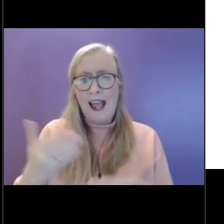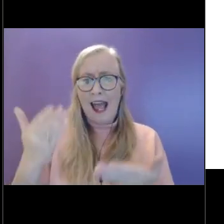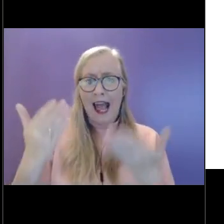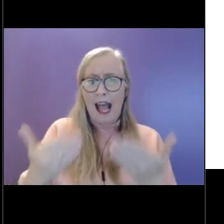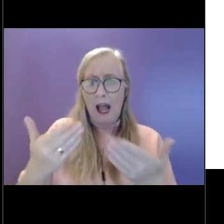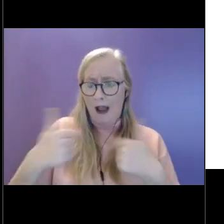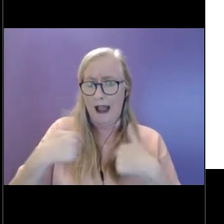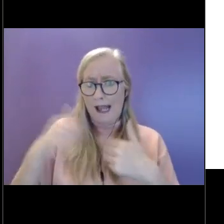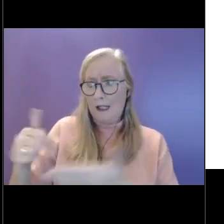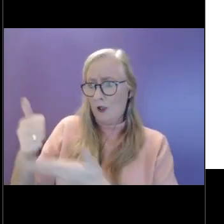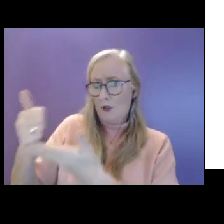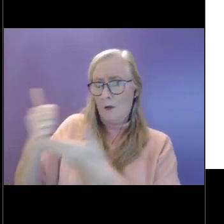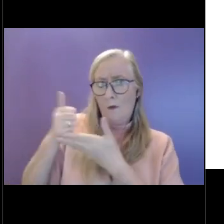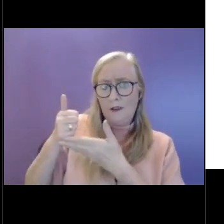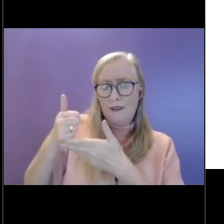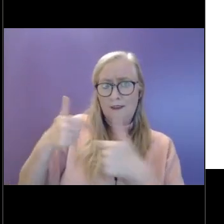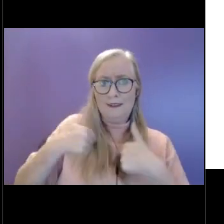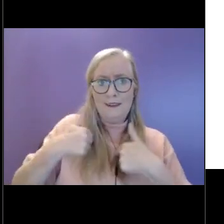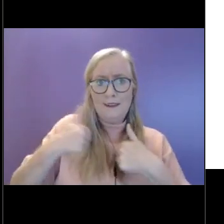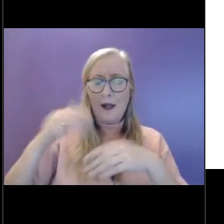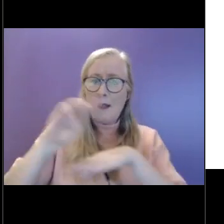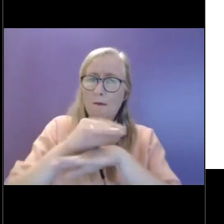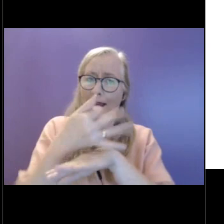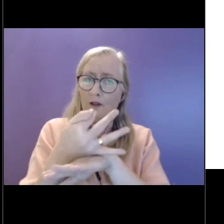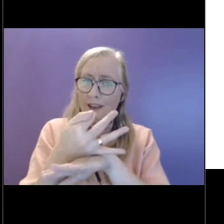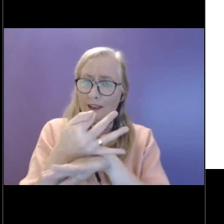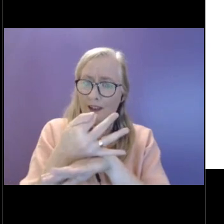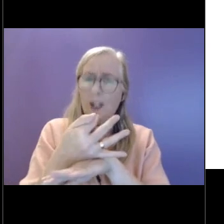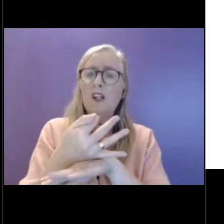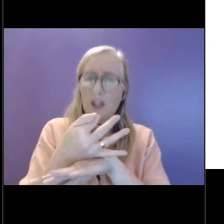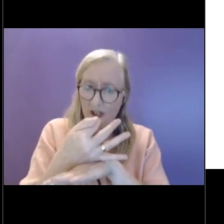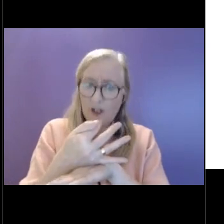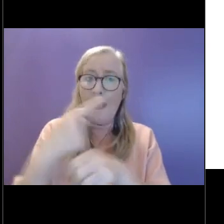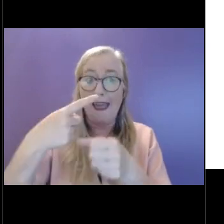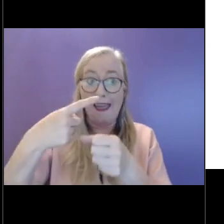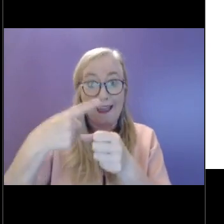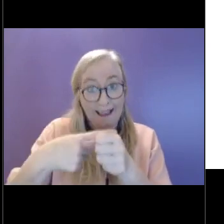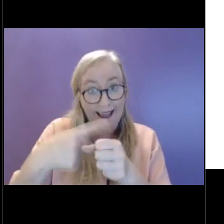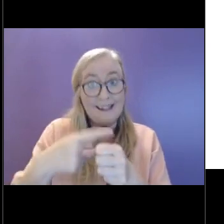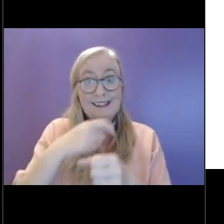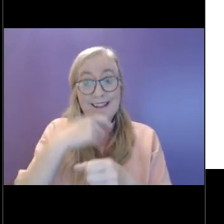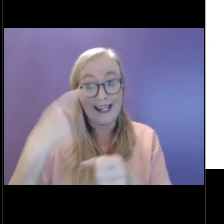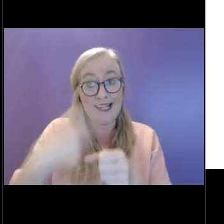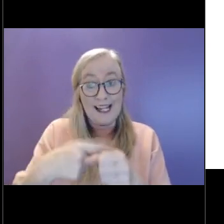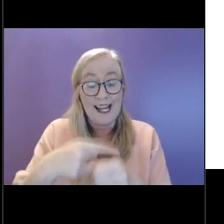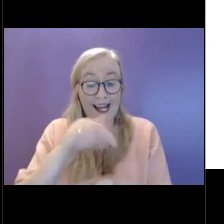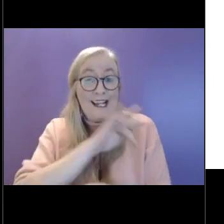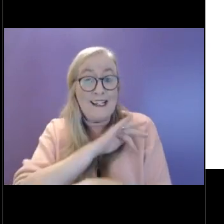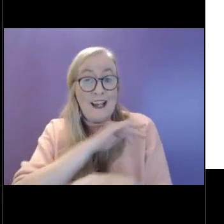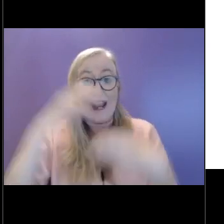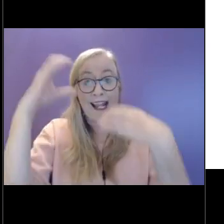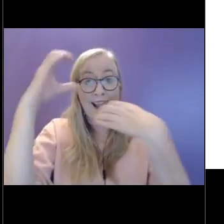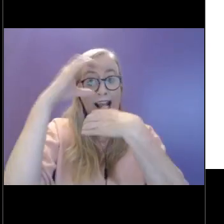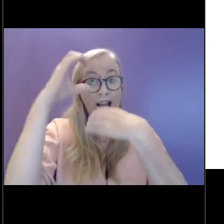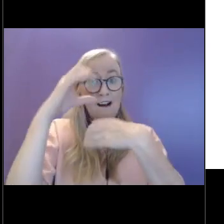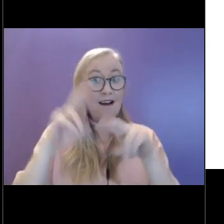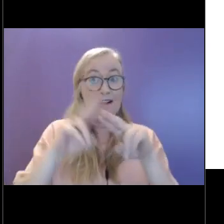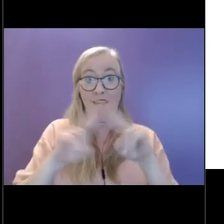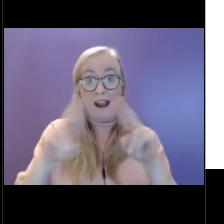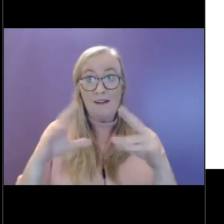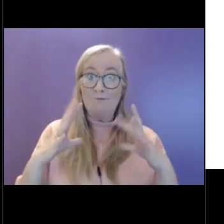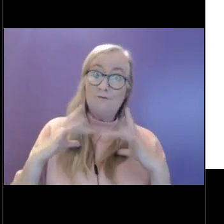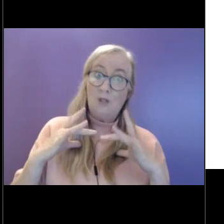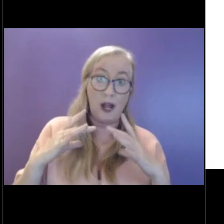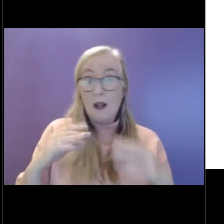parent. And so we want to reiterate, I guess, that self-care is not a luxury. And we think it's